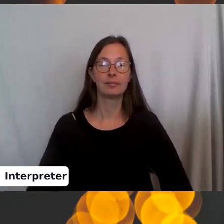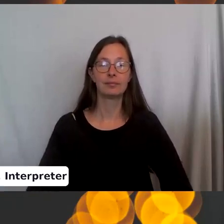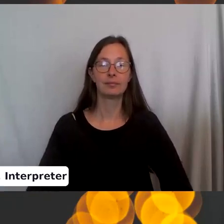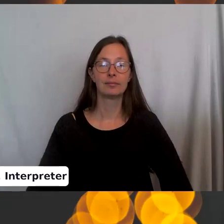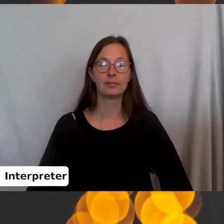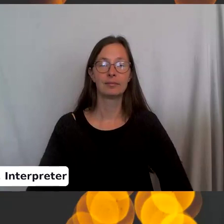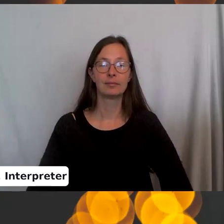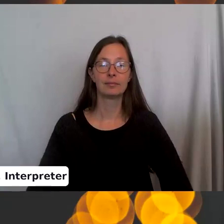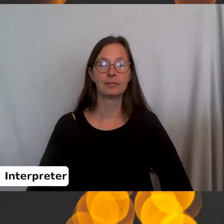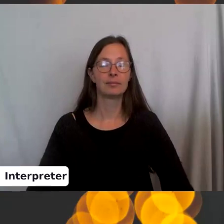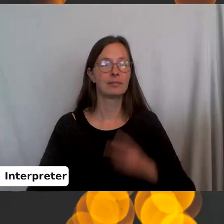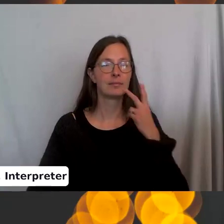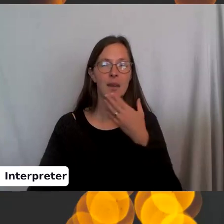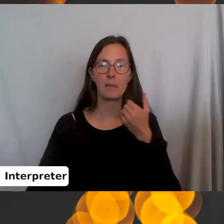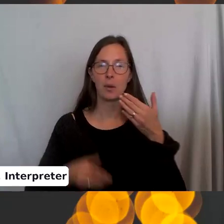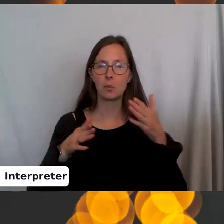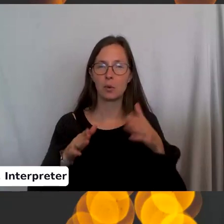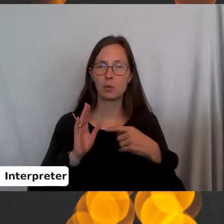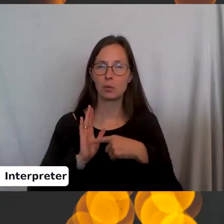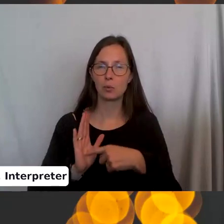I see the best way to show you.